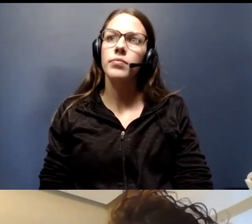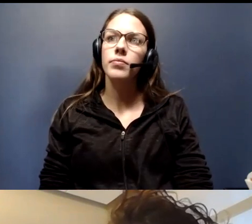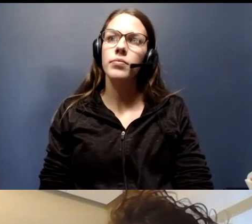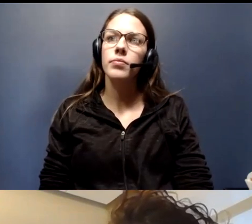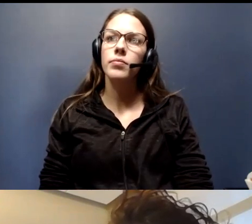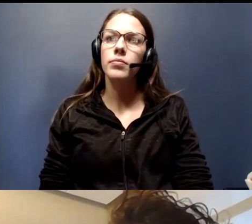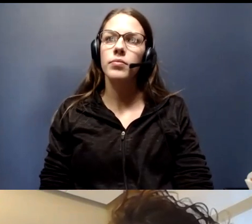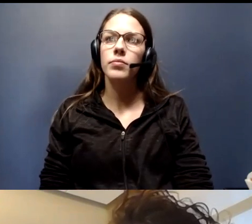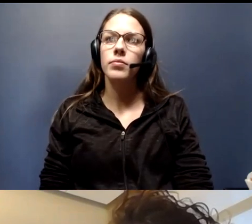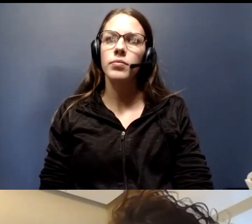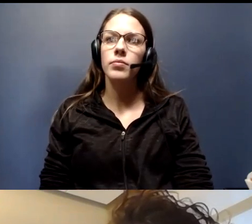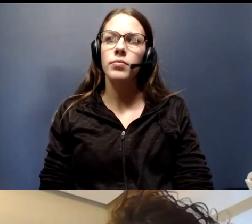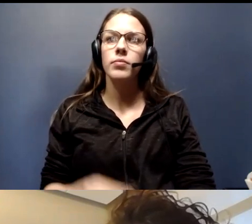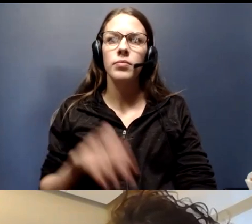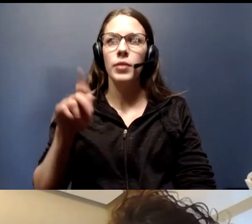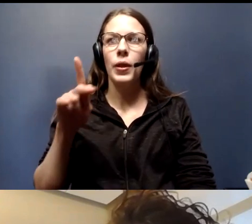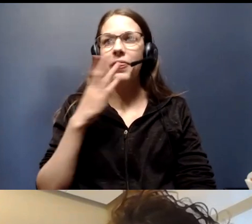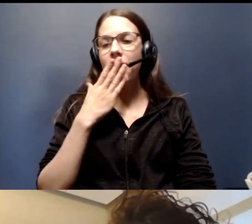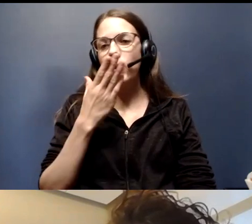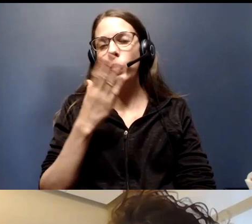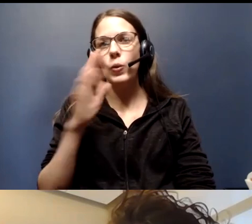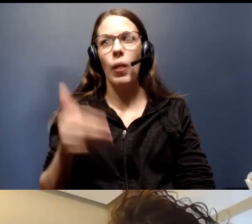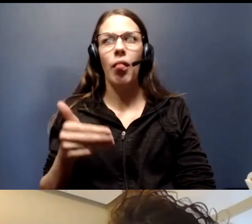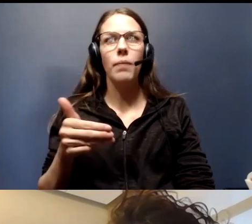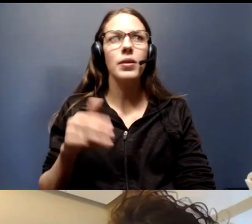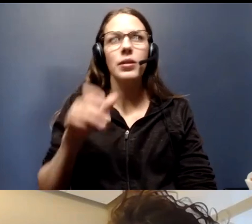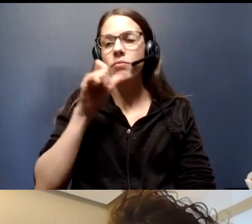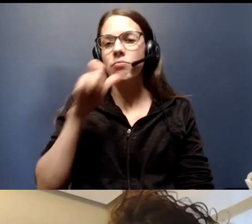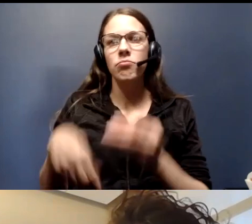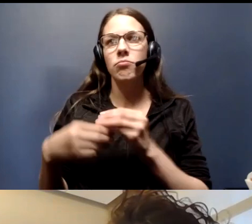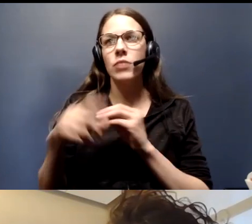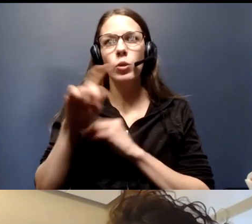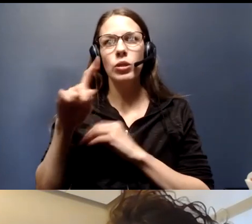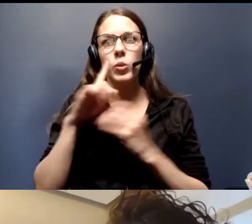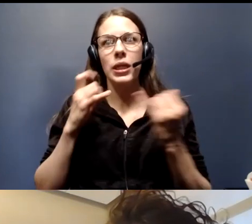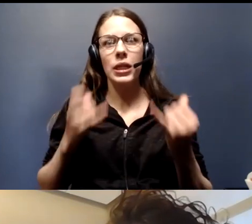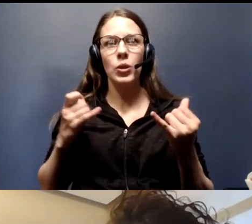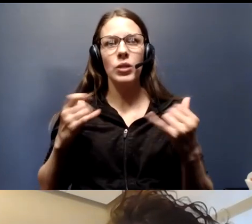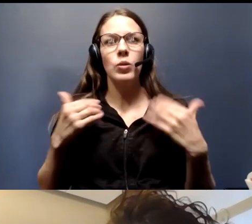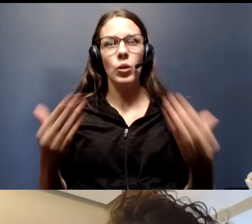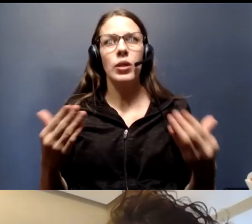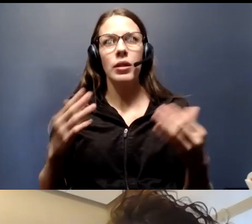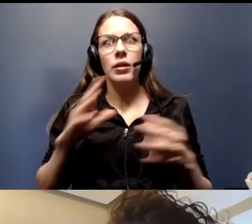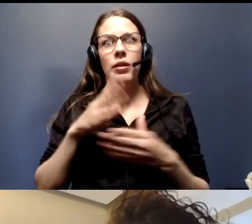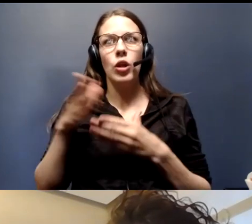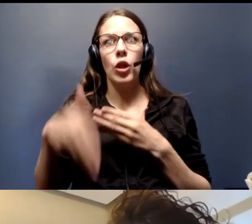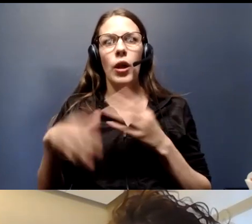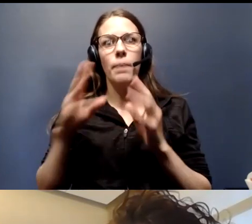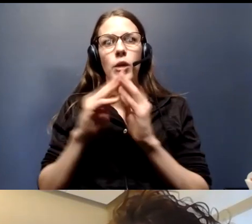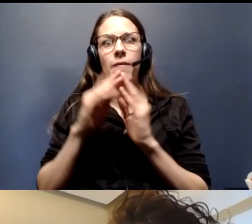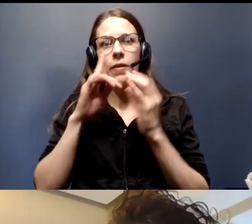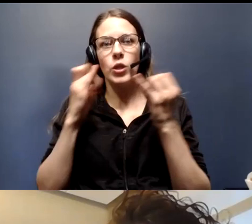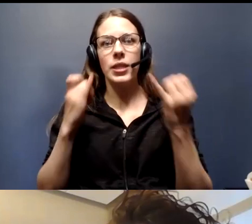Thank you. You're welcome. It doesn't look like we have any additional questions at this time, so we'll go ahead and conclude the briefing for today.